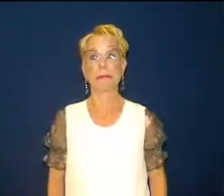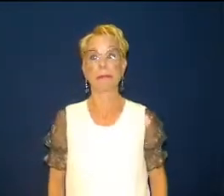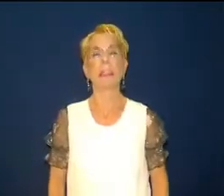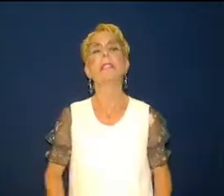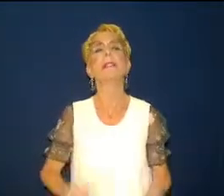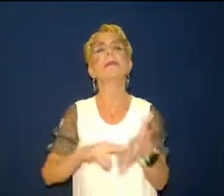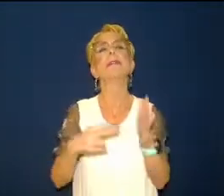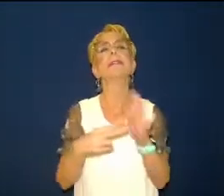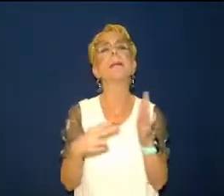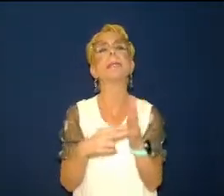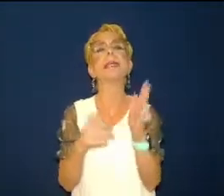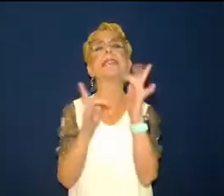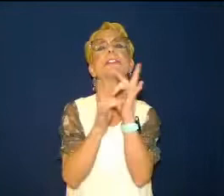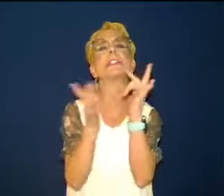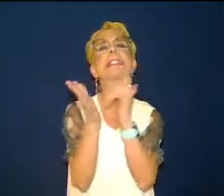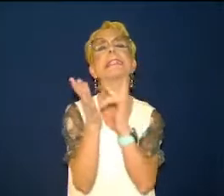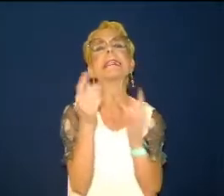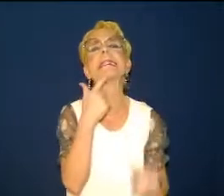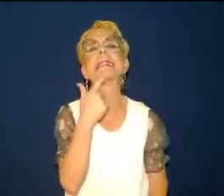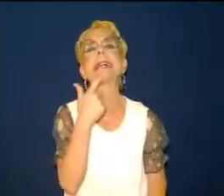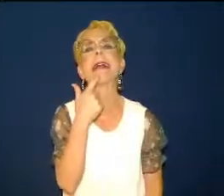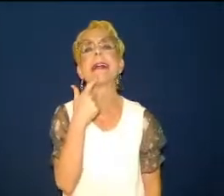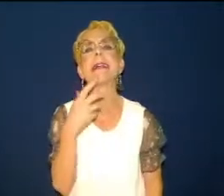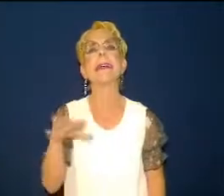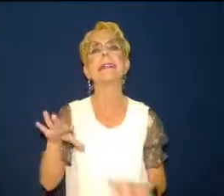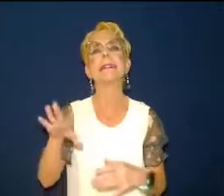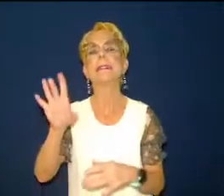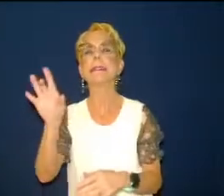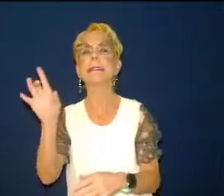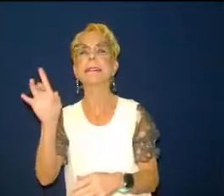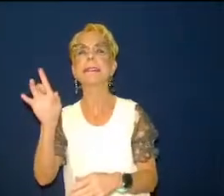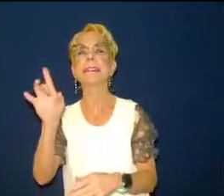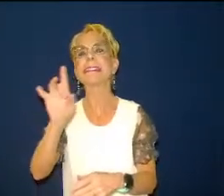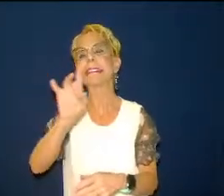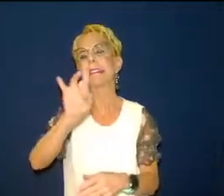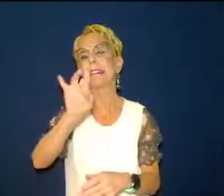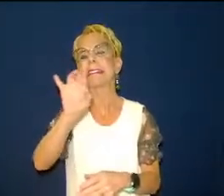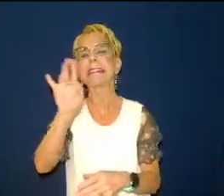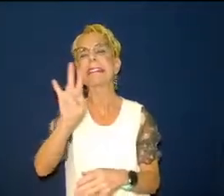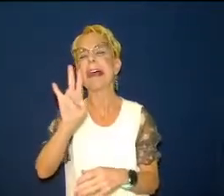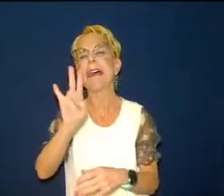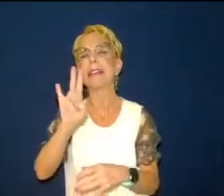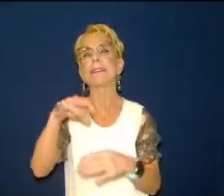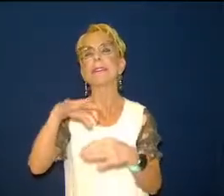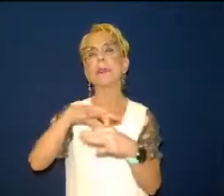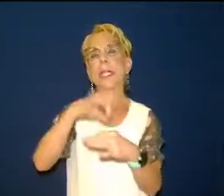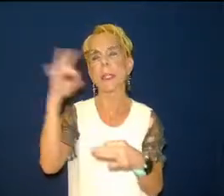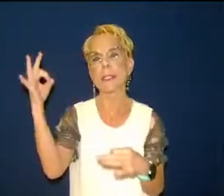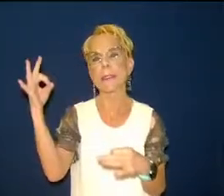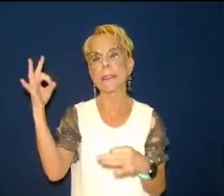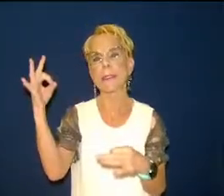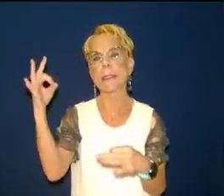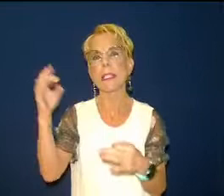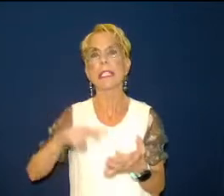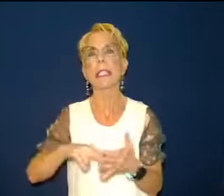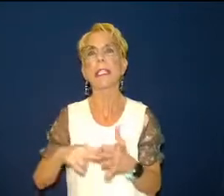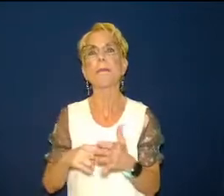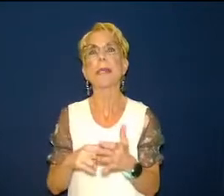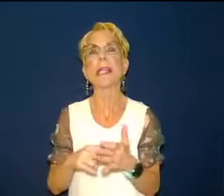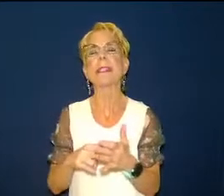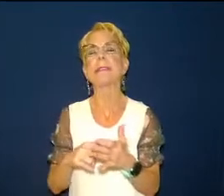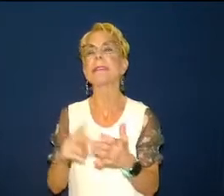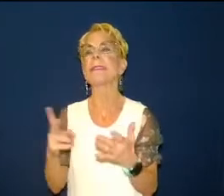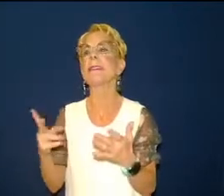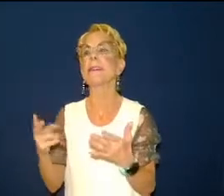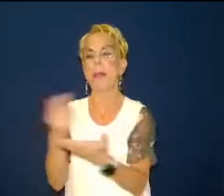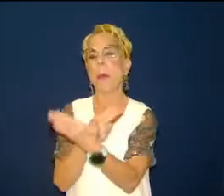his desire is that the holy spirit in all his fullness should be poured out on all seven of these churches the holy